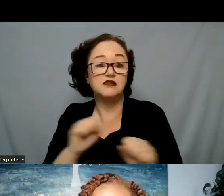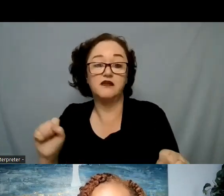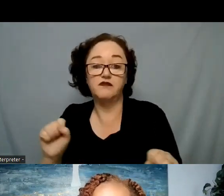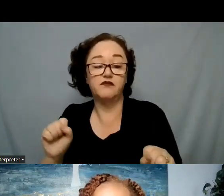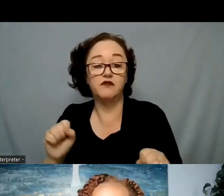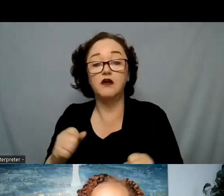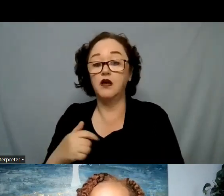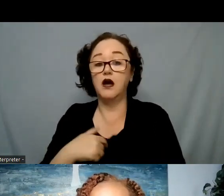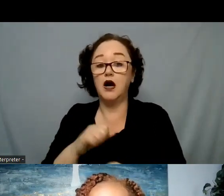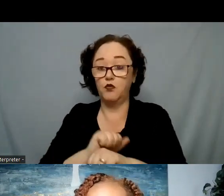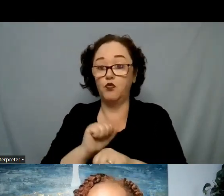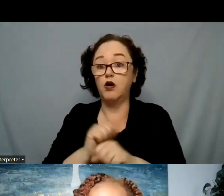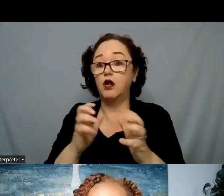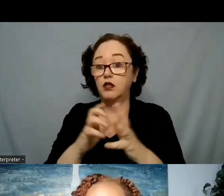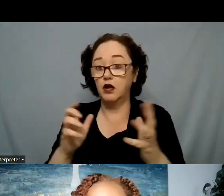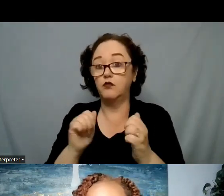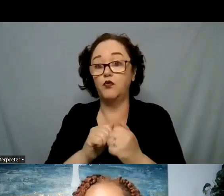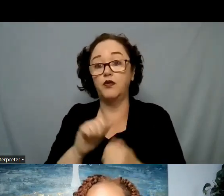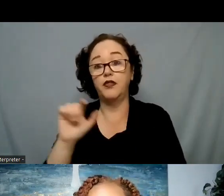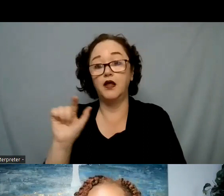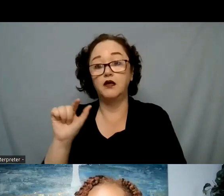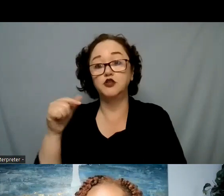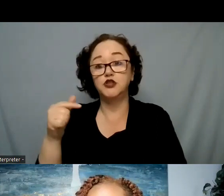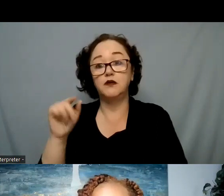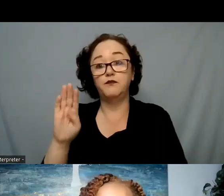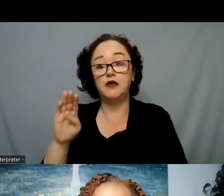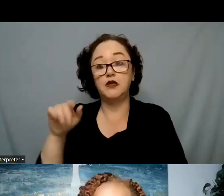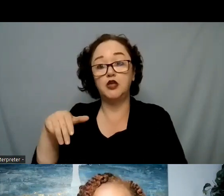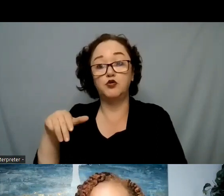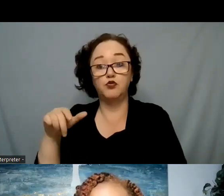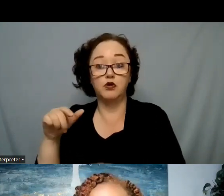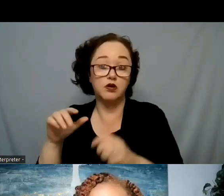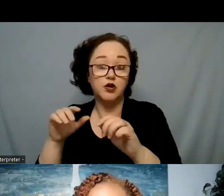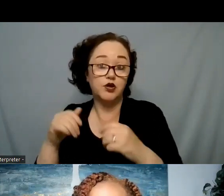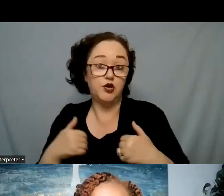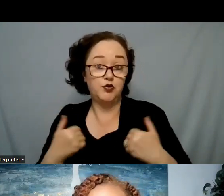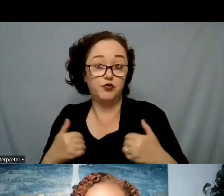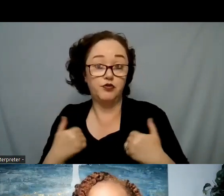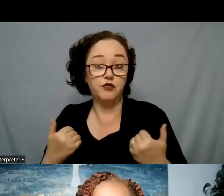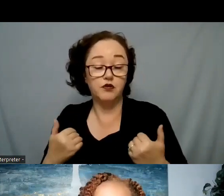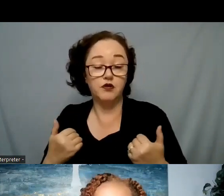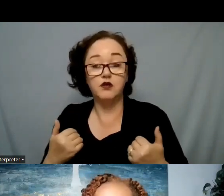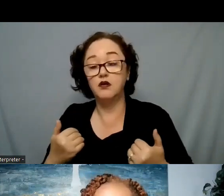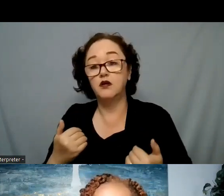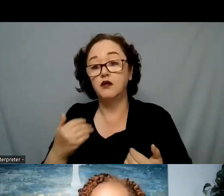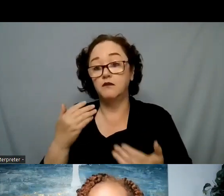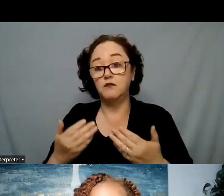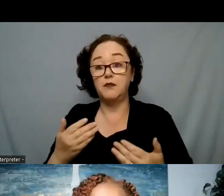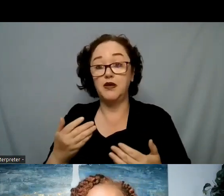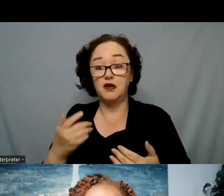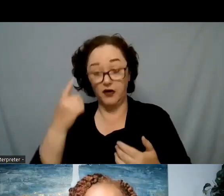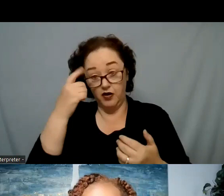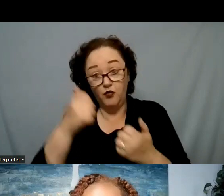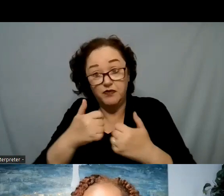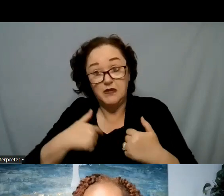youth and sometimes they come out to me and they can't come out to their family because they're